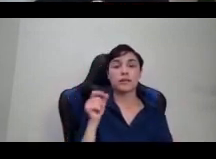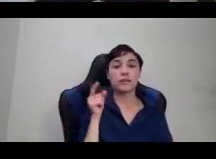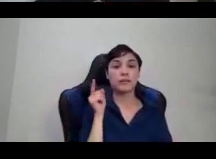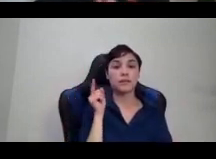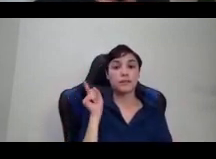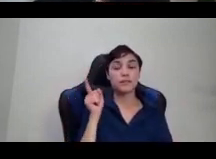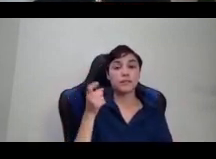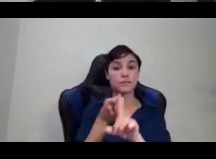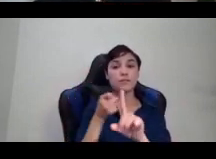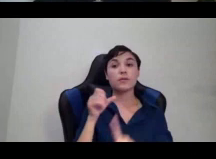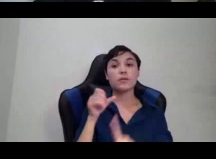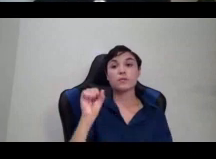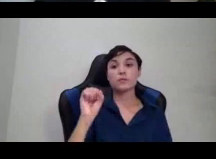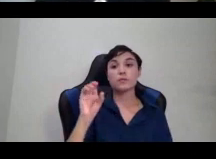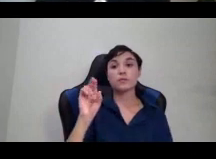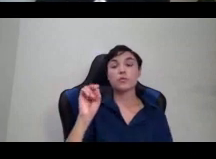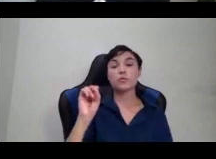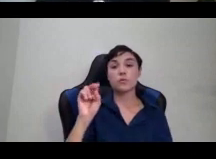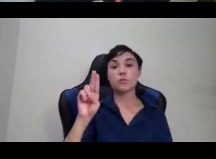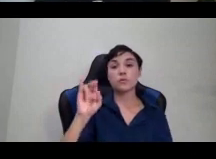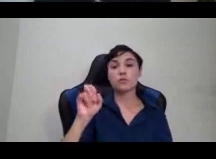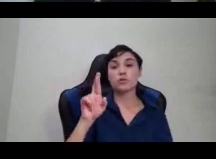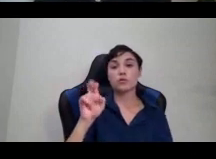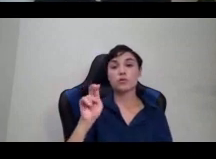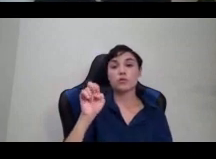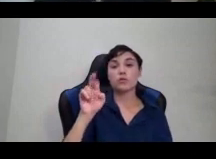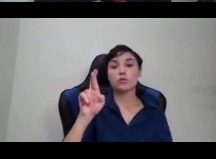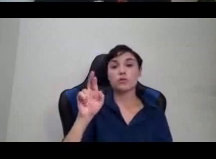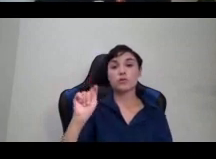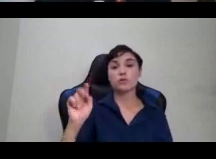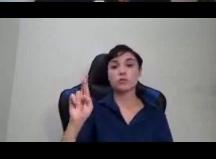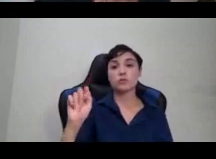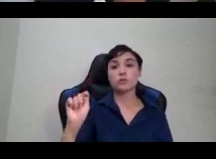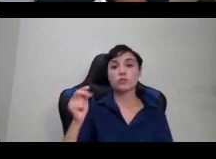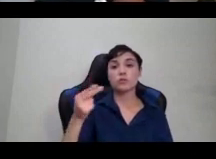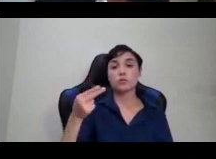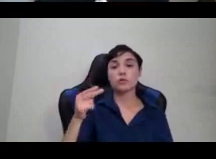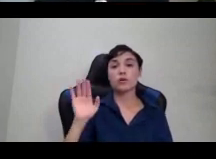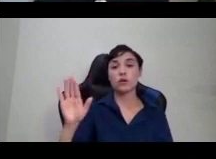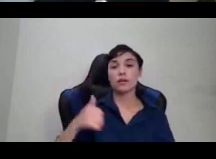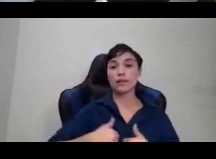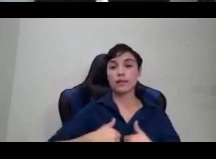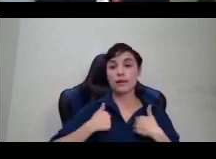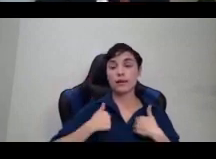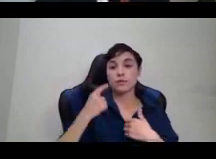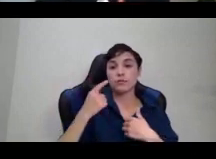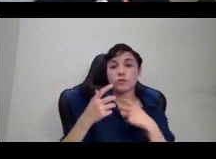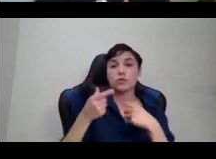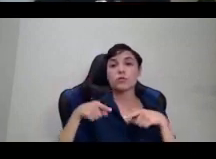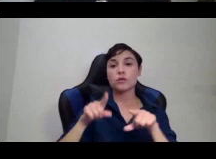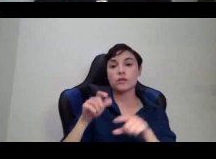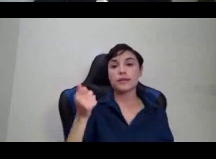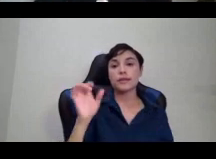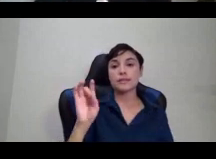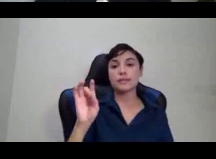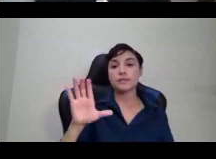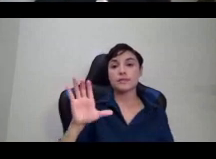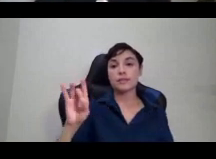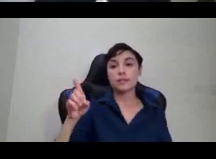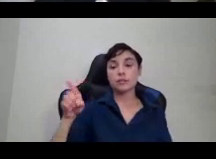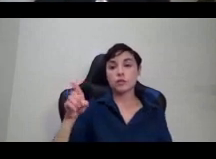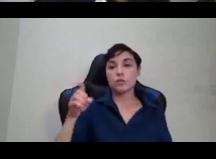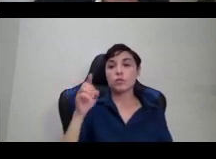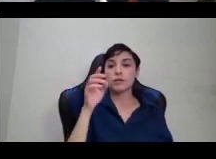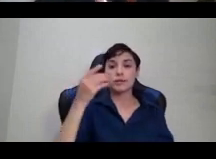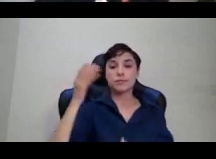is in 1858. She was speaking at an anti-slavery rally and